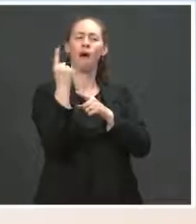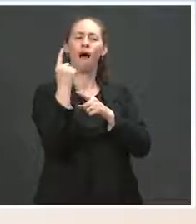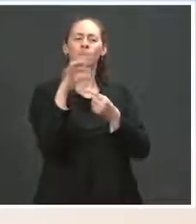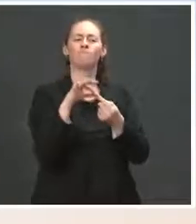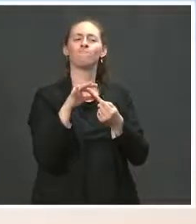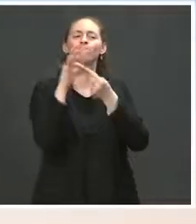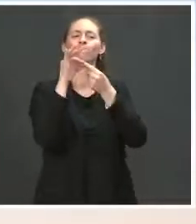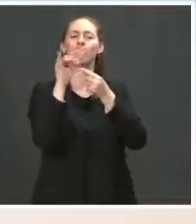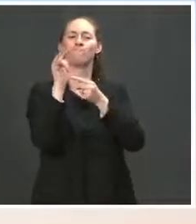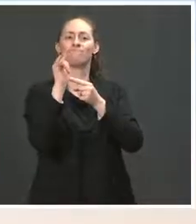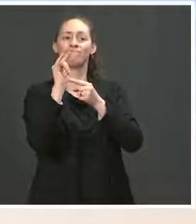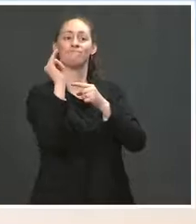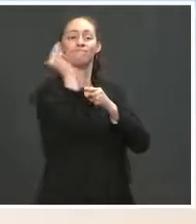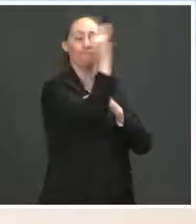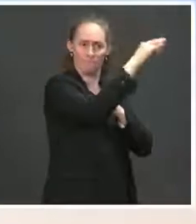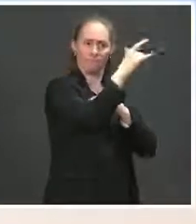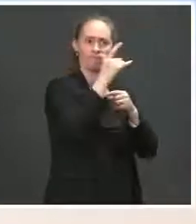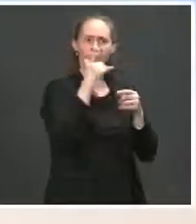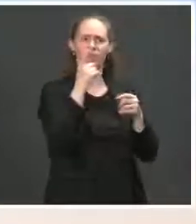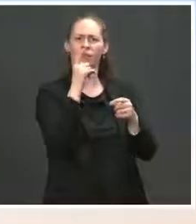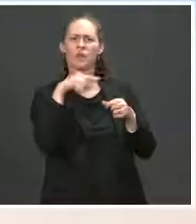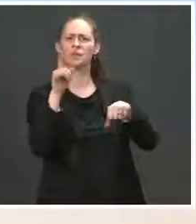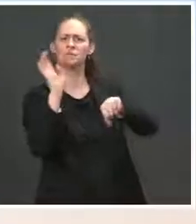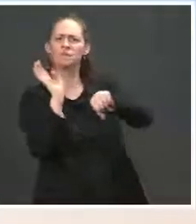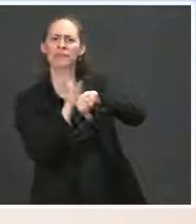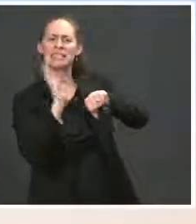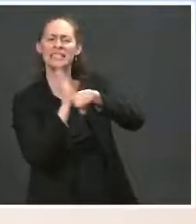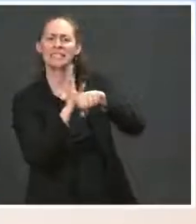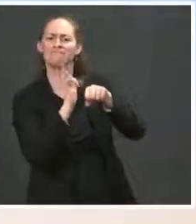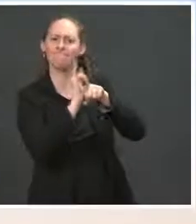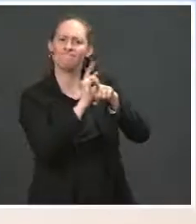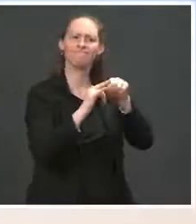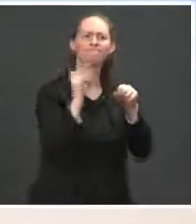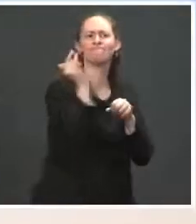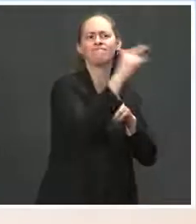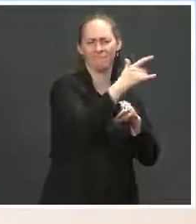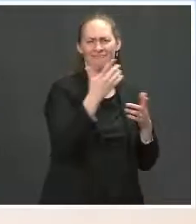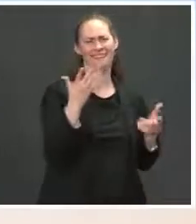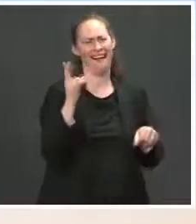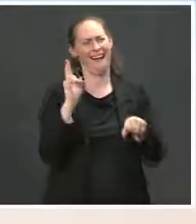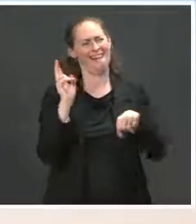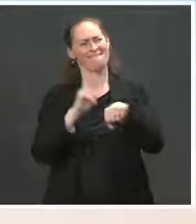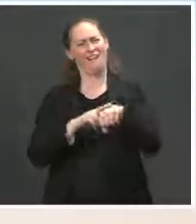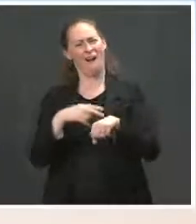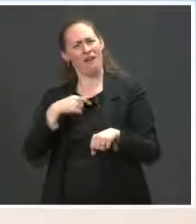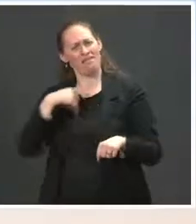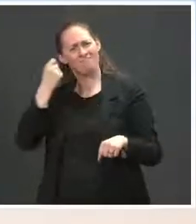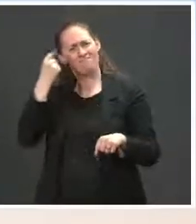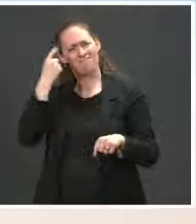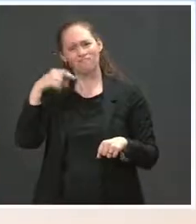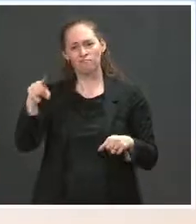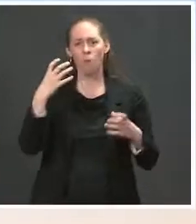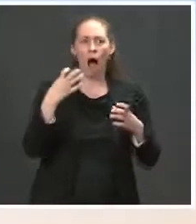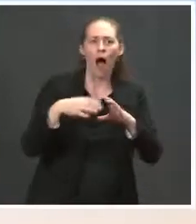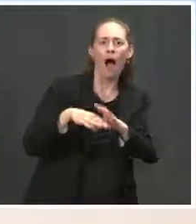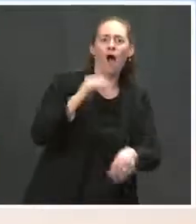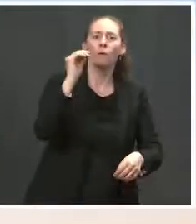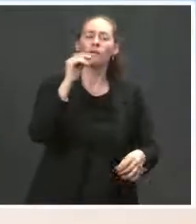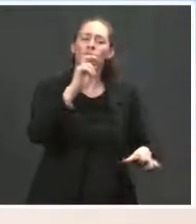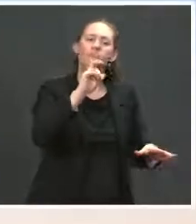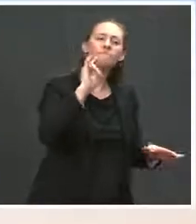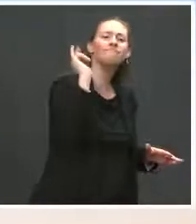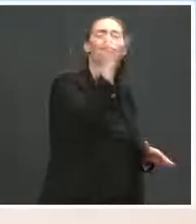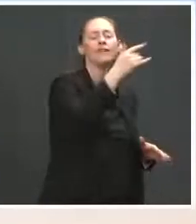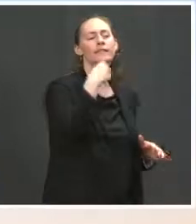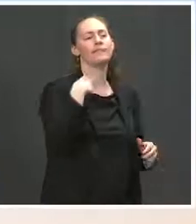Obviously, everybody wants that to be reopened. Europeans, we do, American people who would like to travel. But, you know, those conversations are really